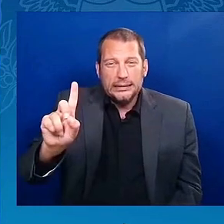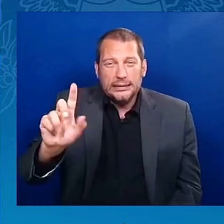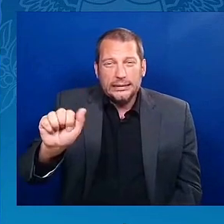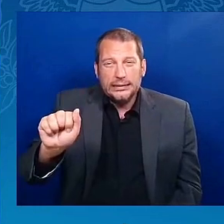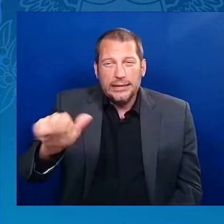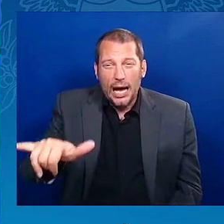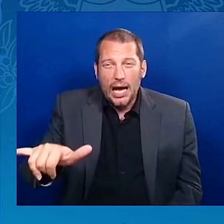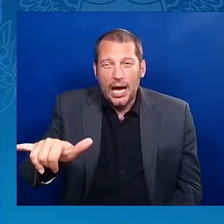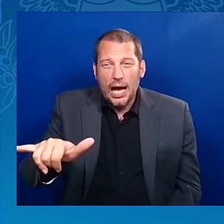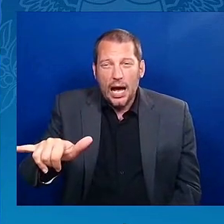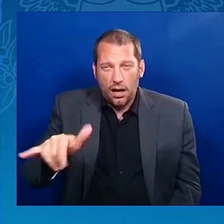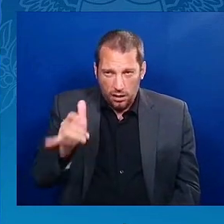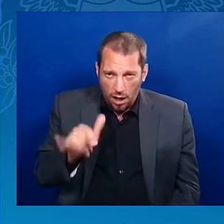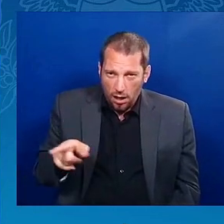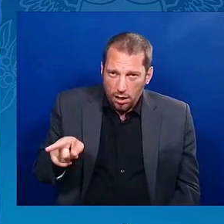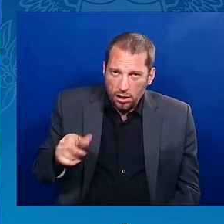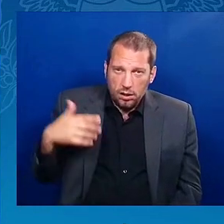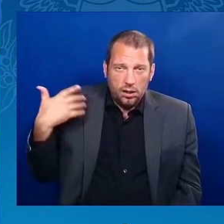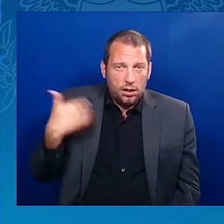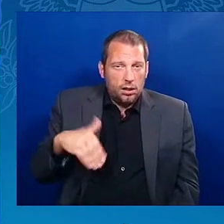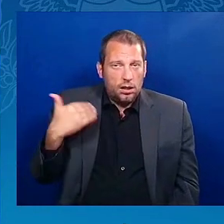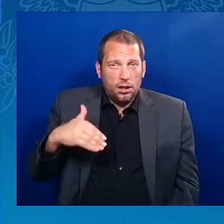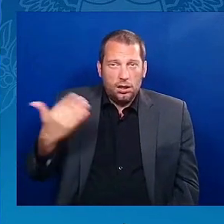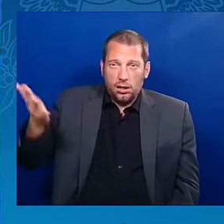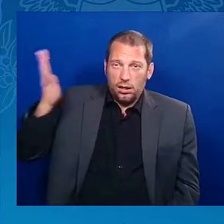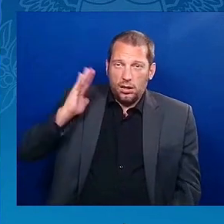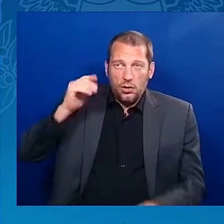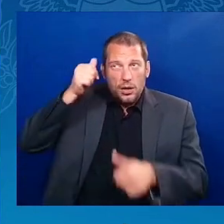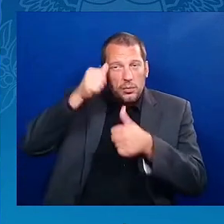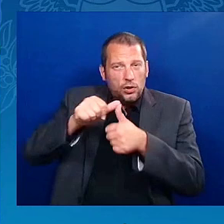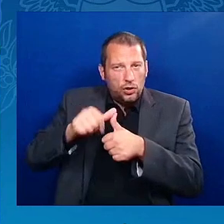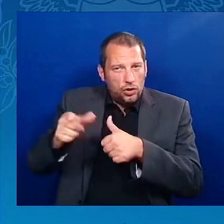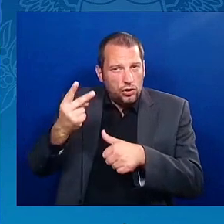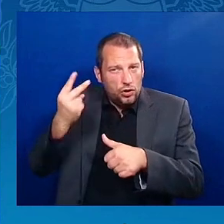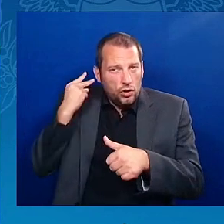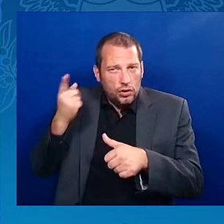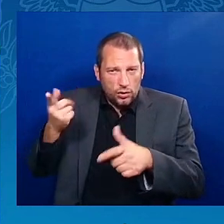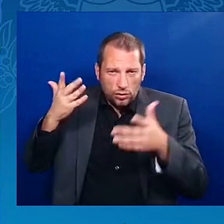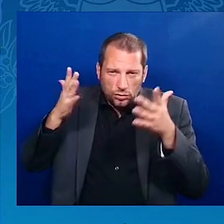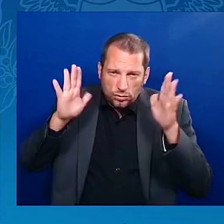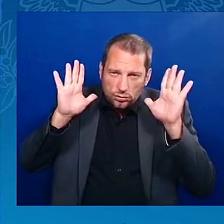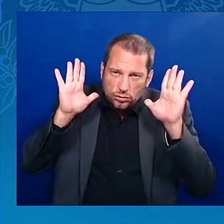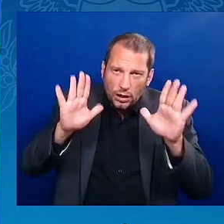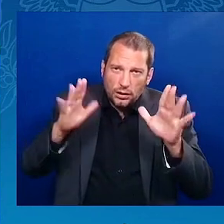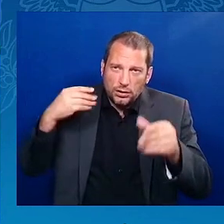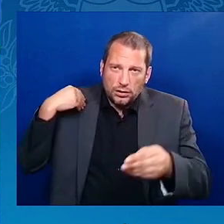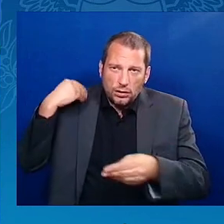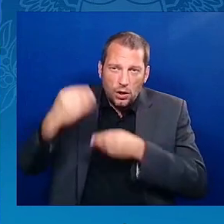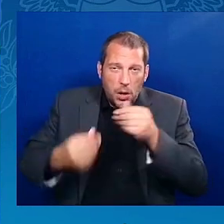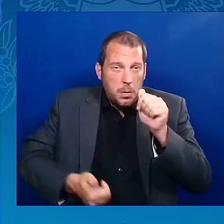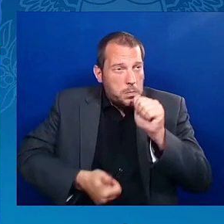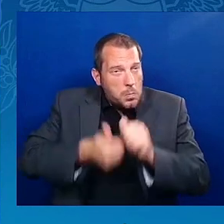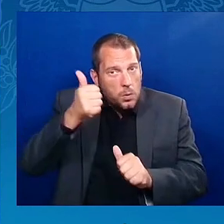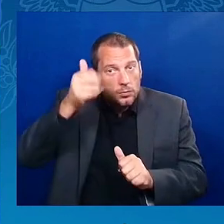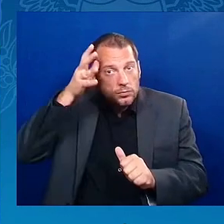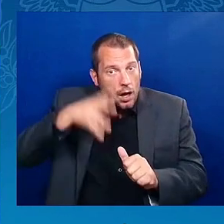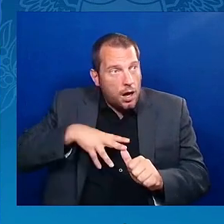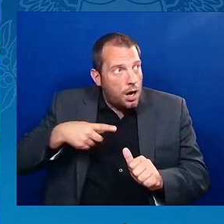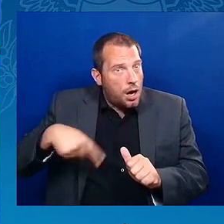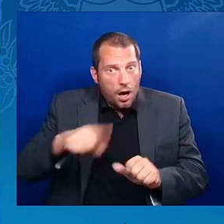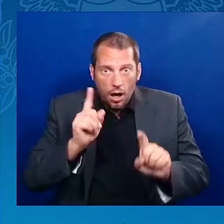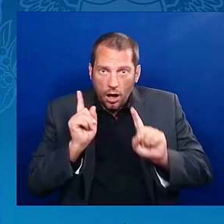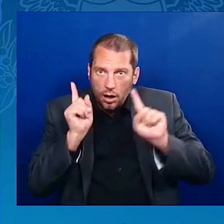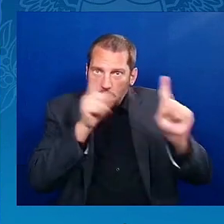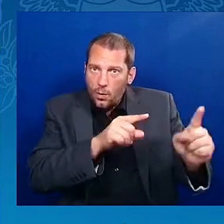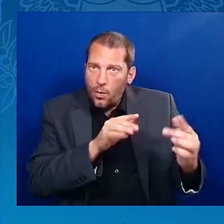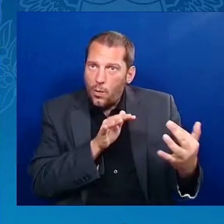generation, those mostly men who went to war and put America on the